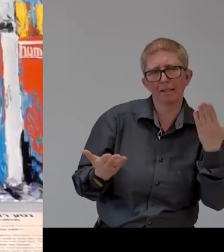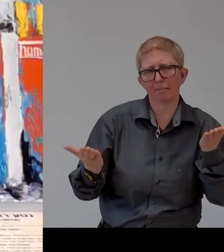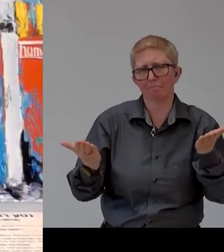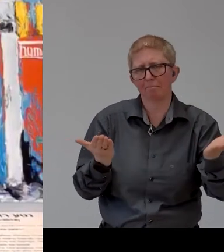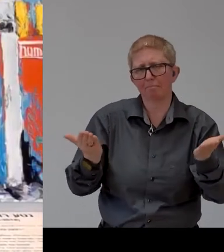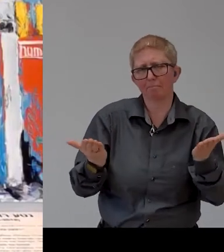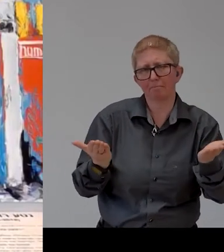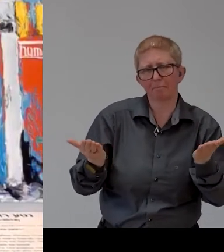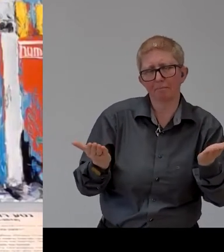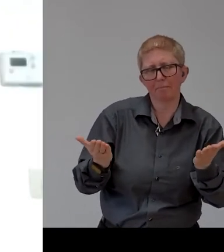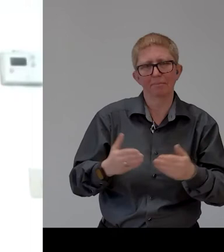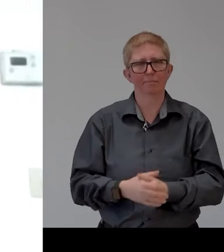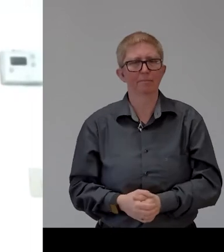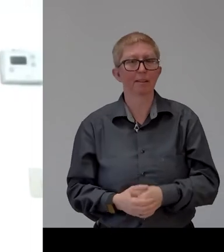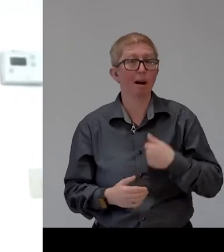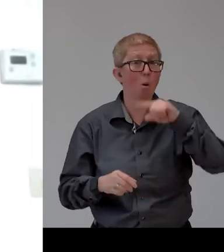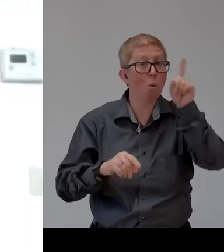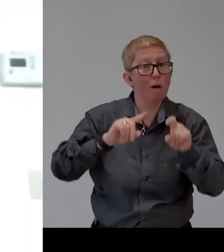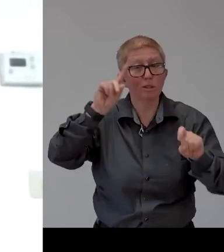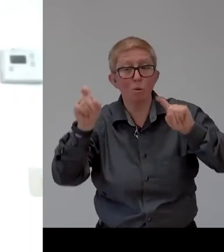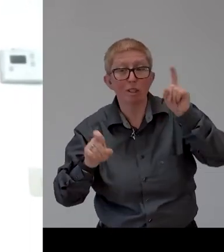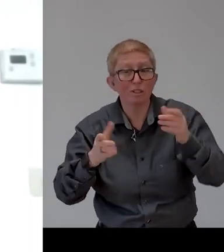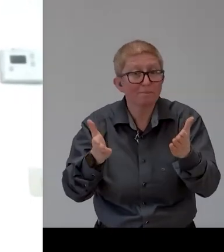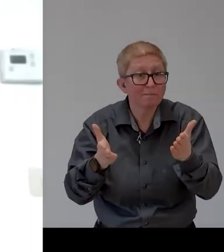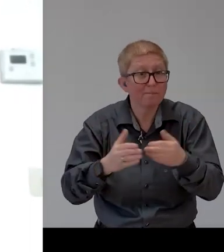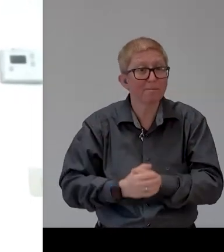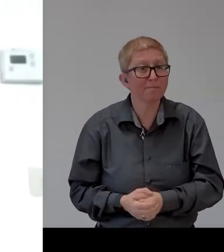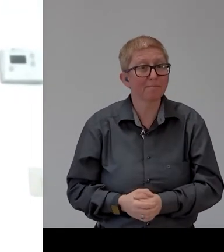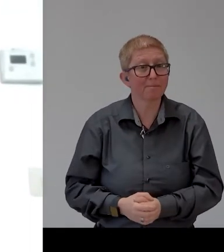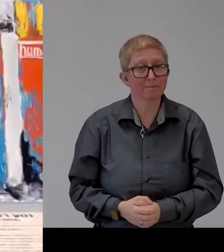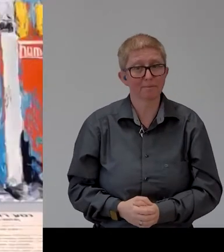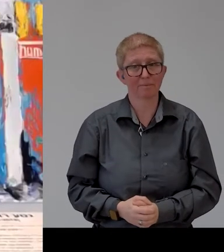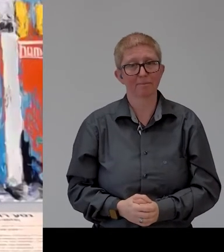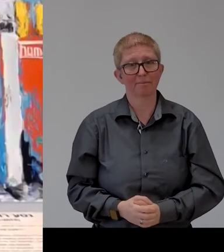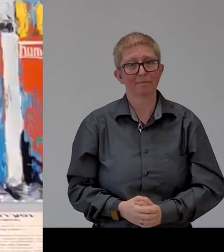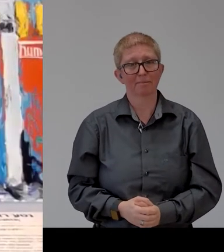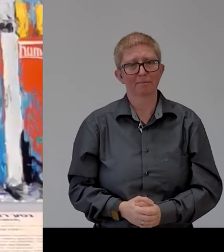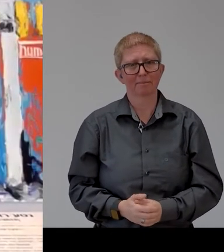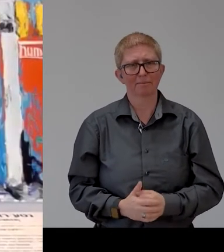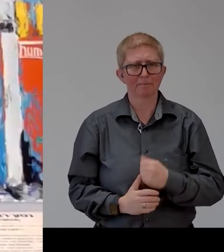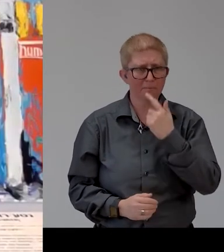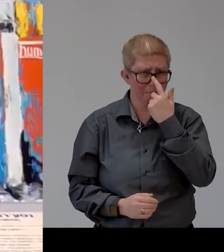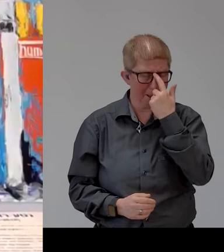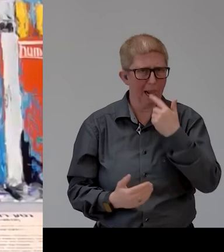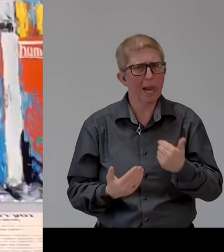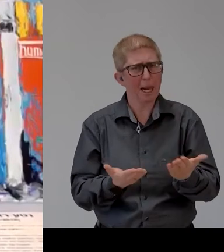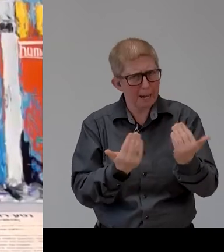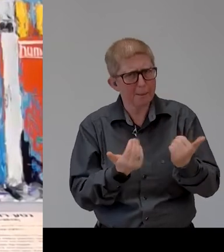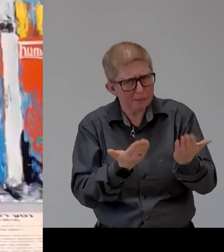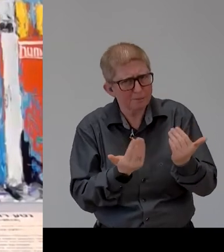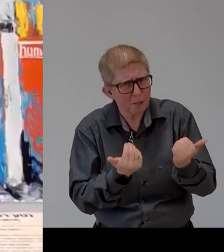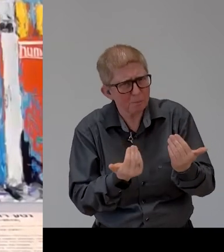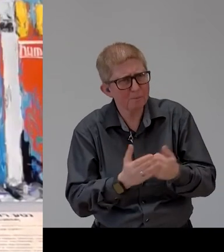unmute unmute i'm sorry i was replying to uh yeah we're doing simultaneous things but um